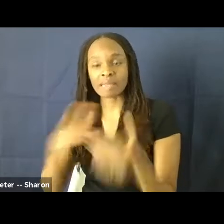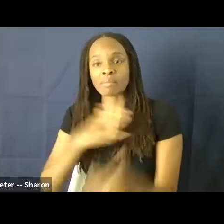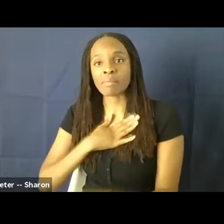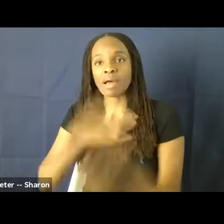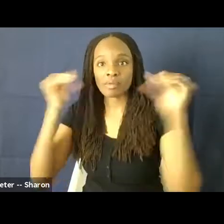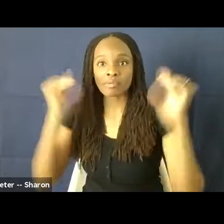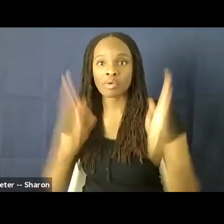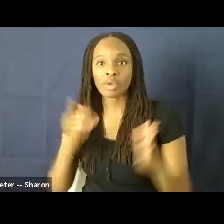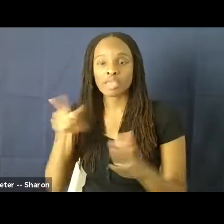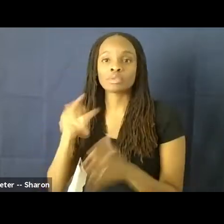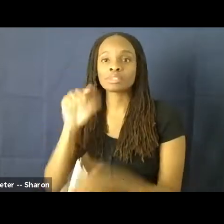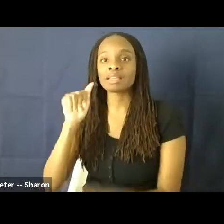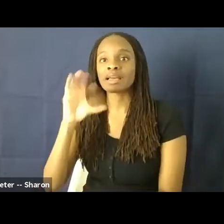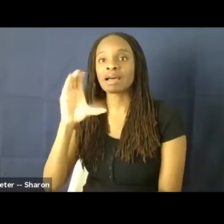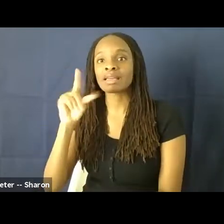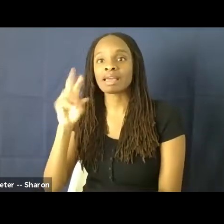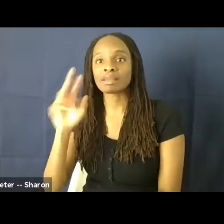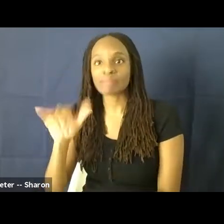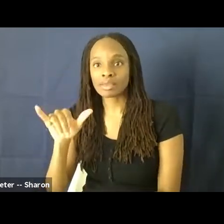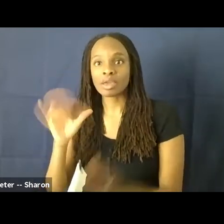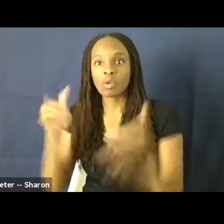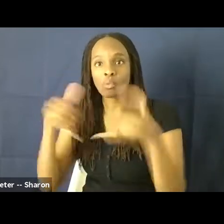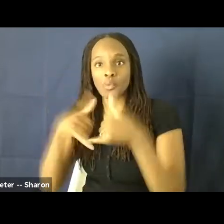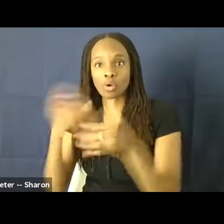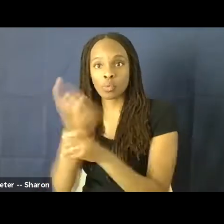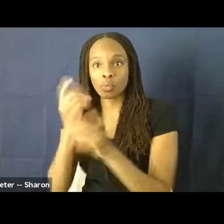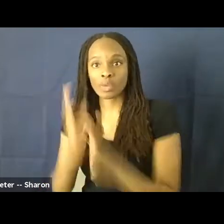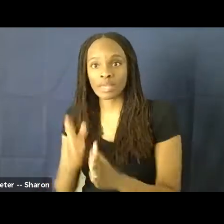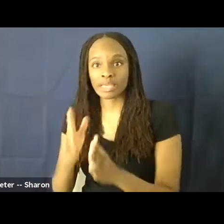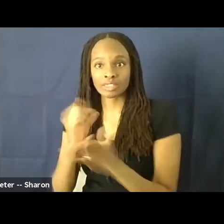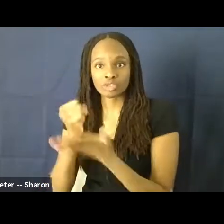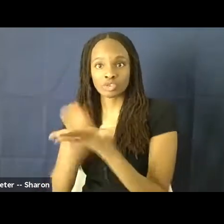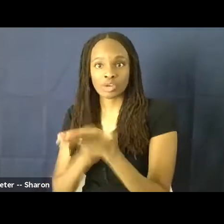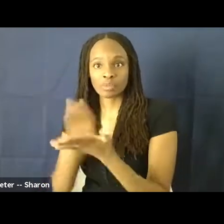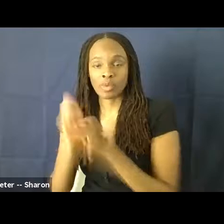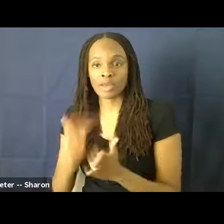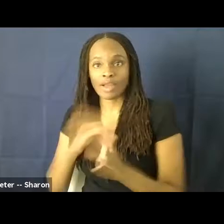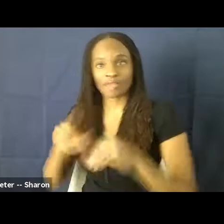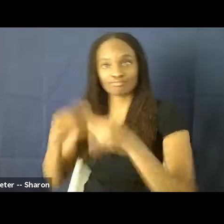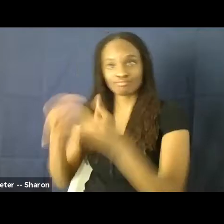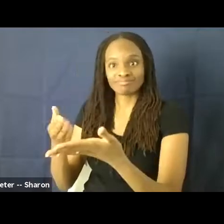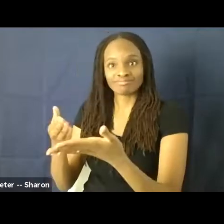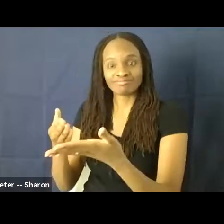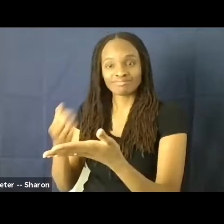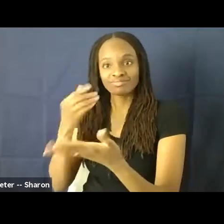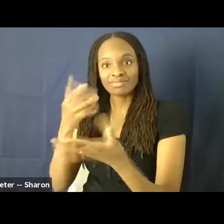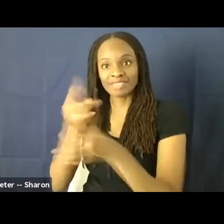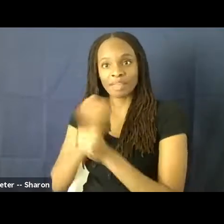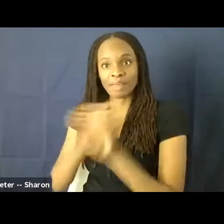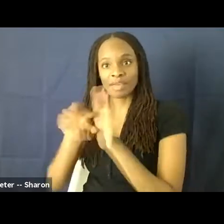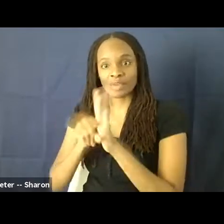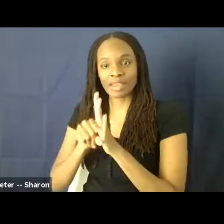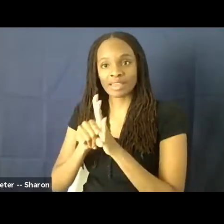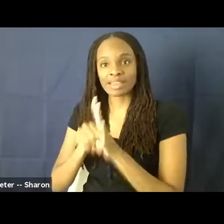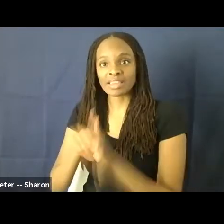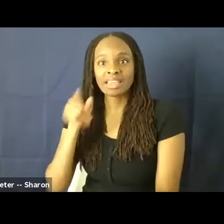an Academy Award winning screenwriter. And when I turned it back over to get my grade, it said on the top, switch it around, make